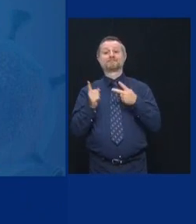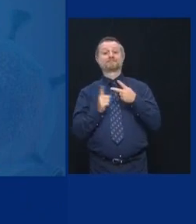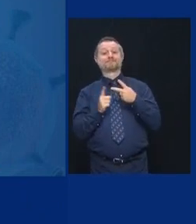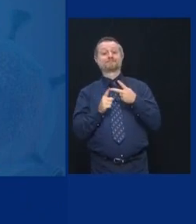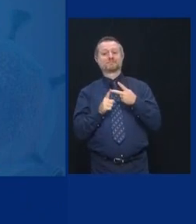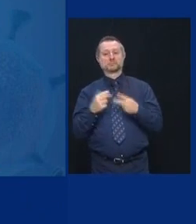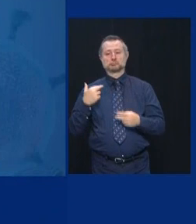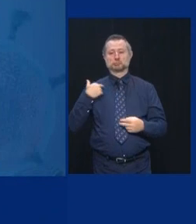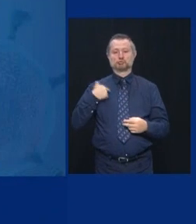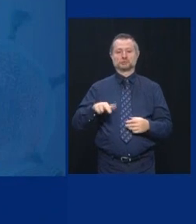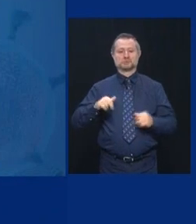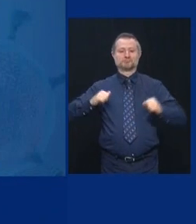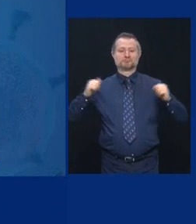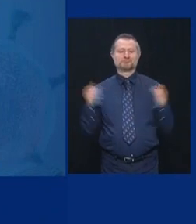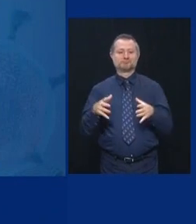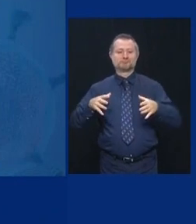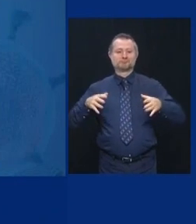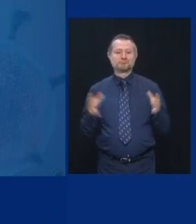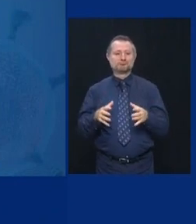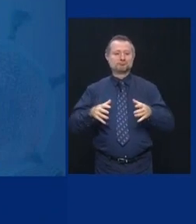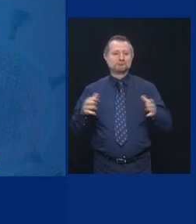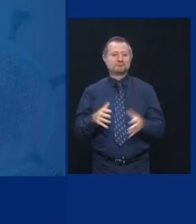especially in these communities.